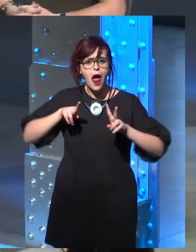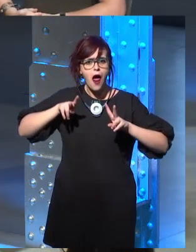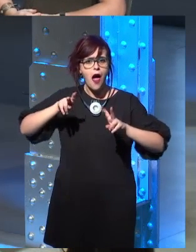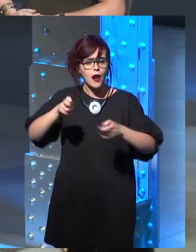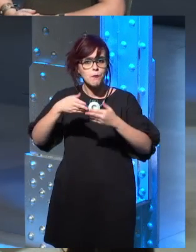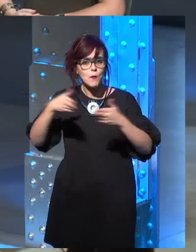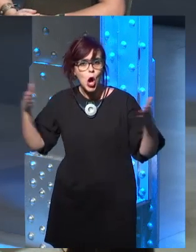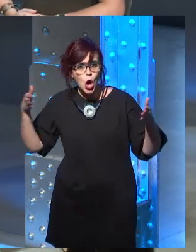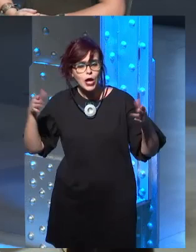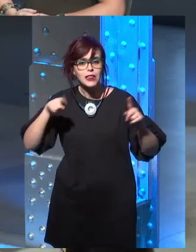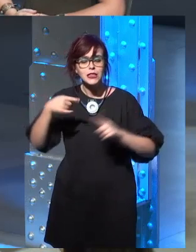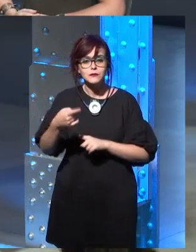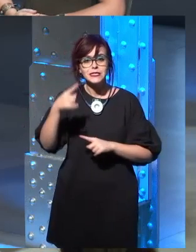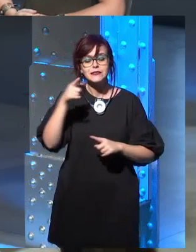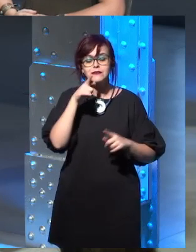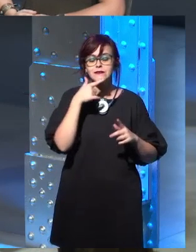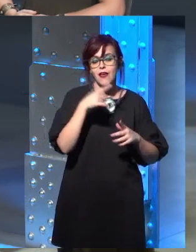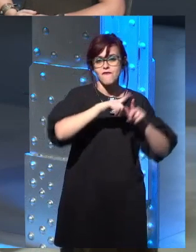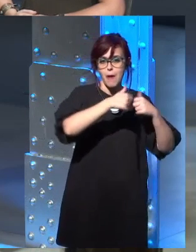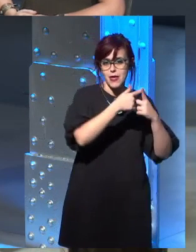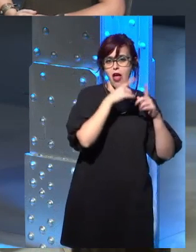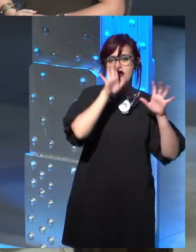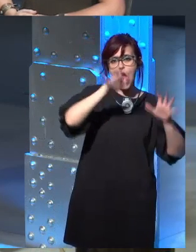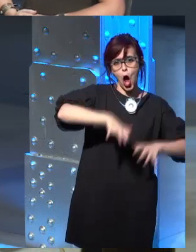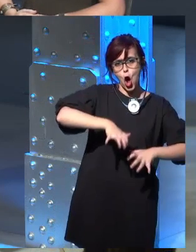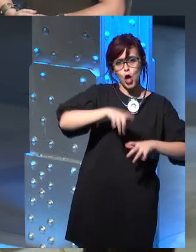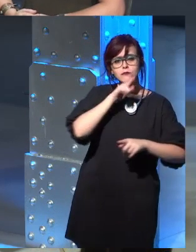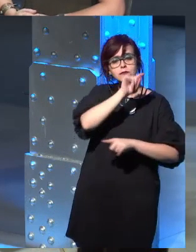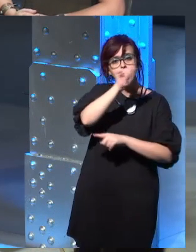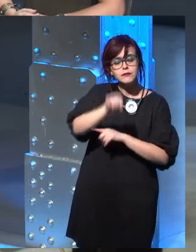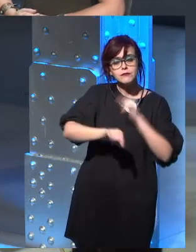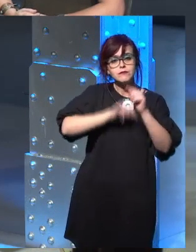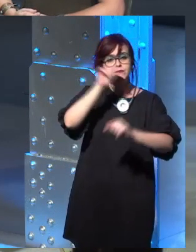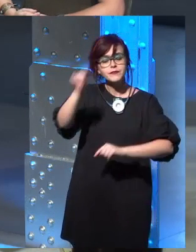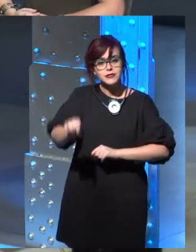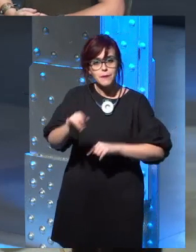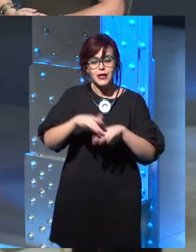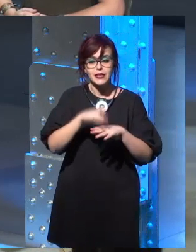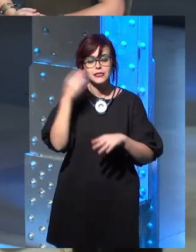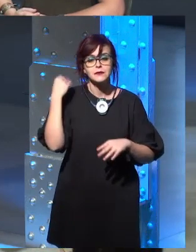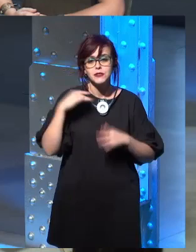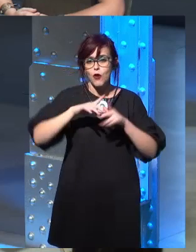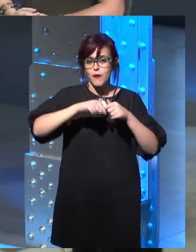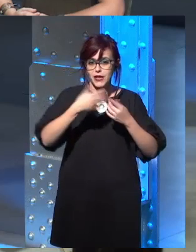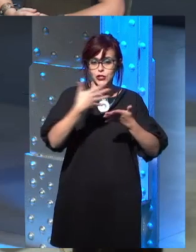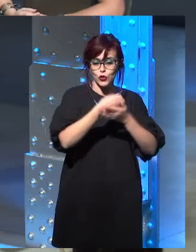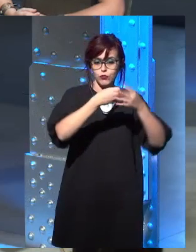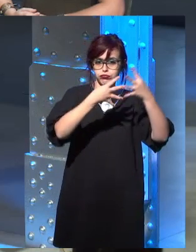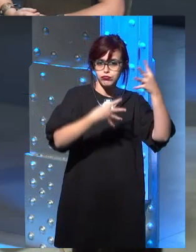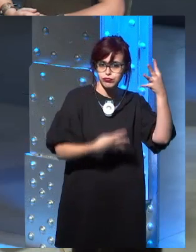land, the first wars, the arrival of the Targaryen family, you see all